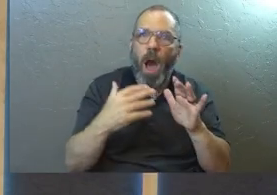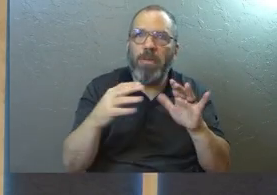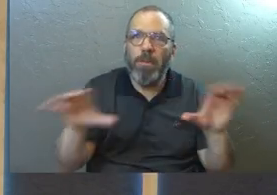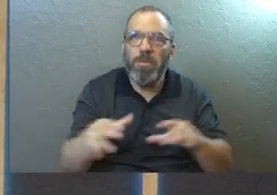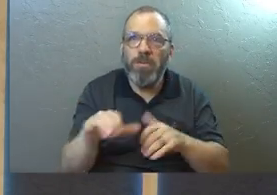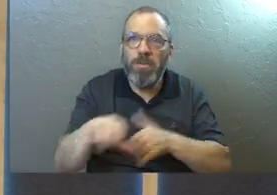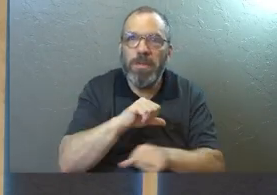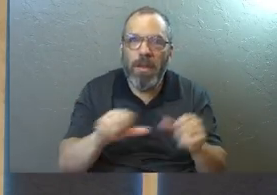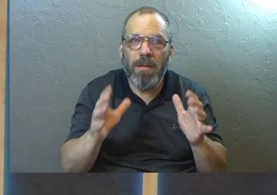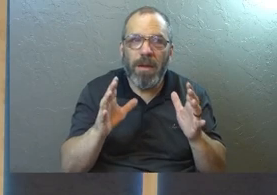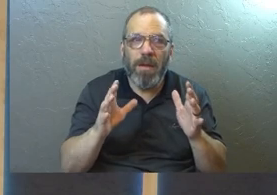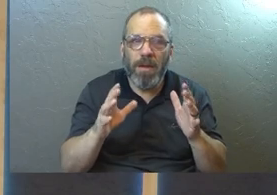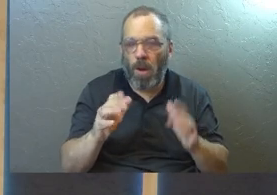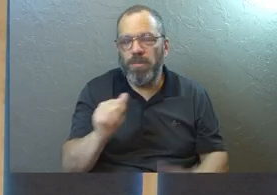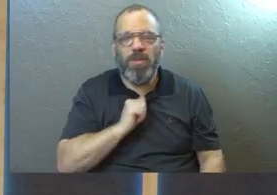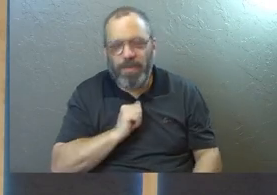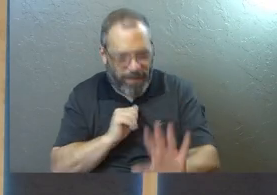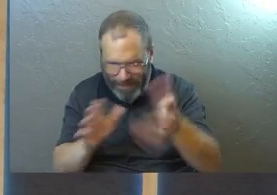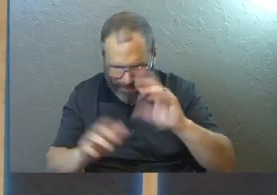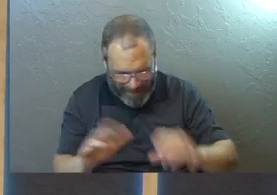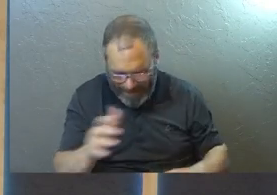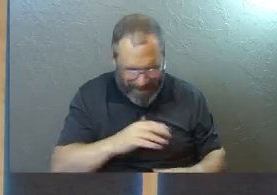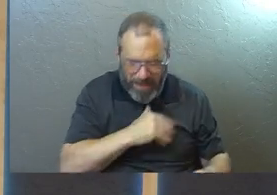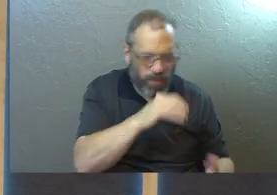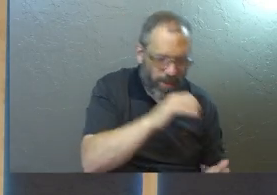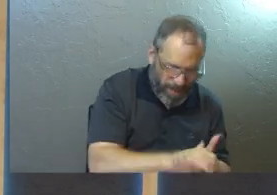that we do to each other, to ourselves, sorry.